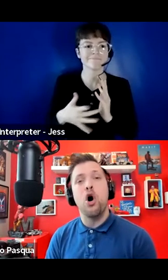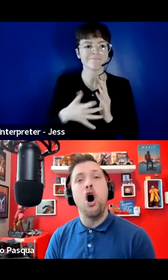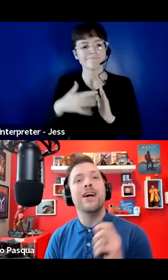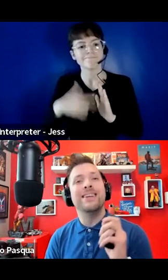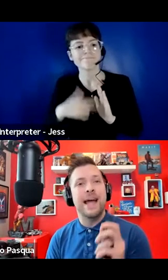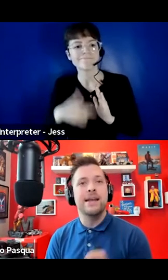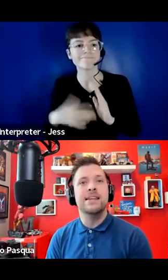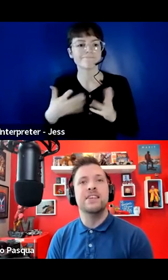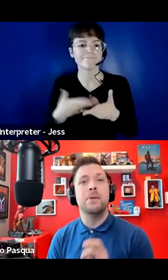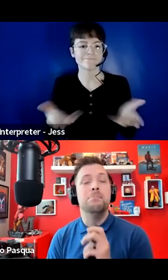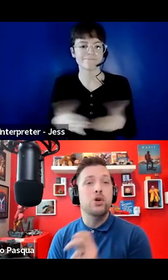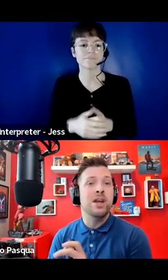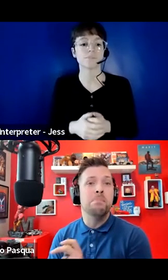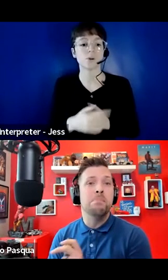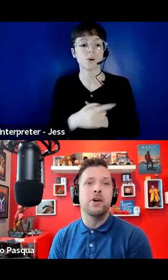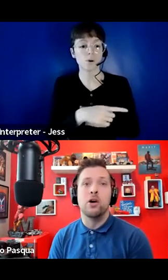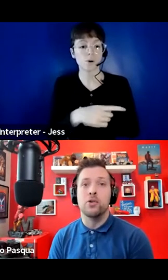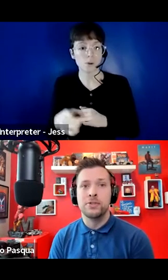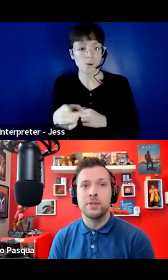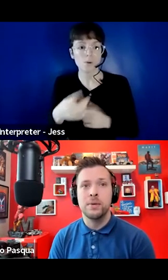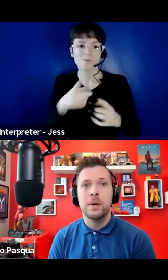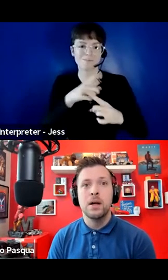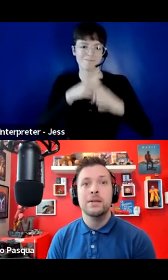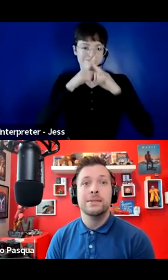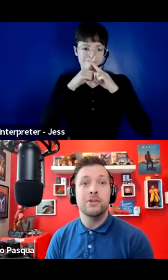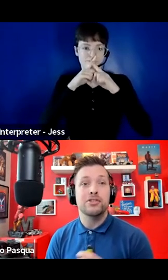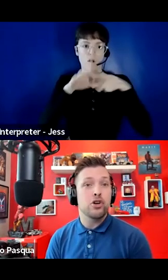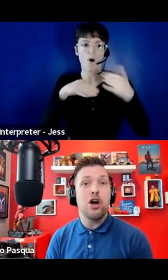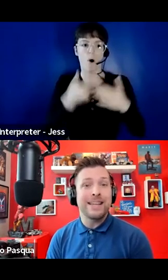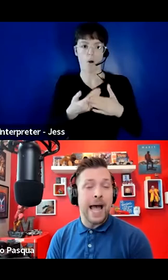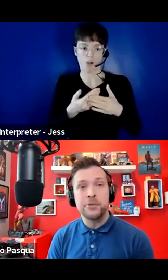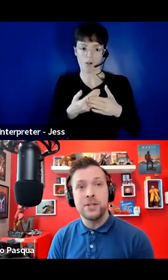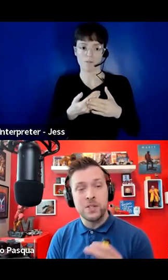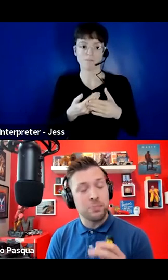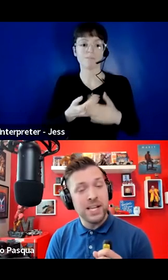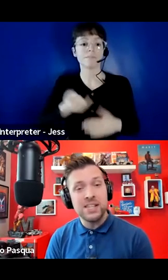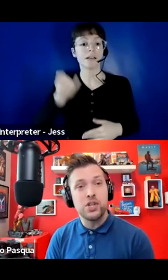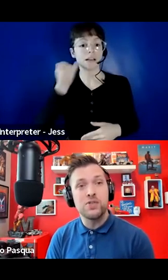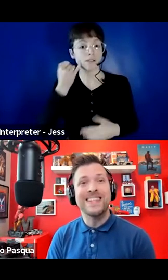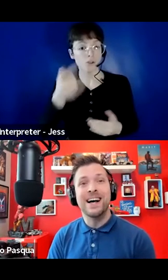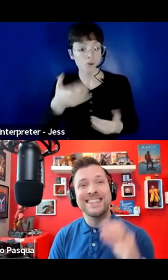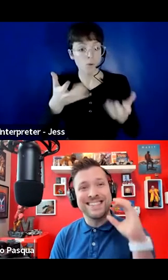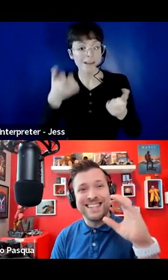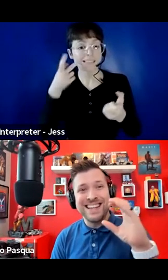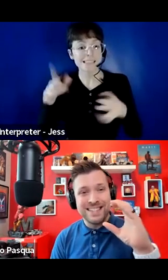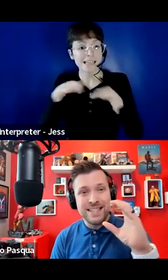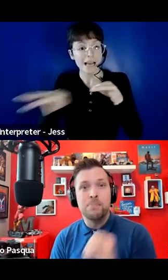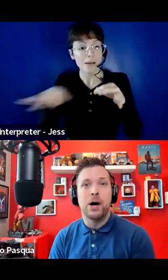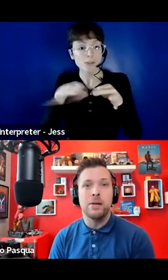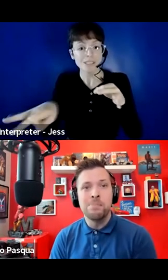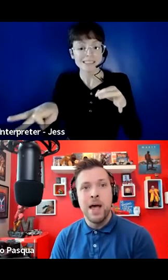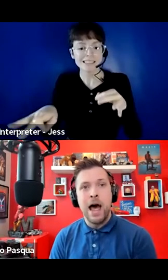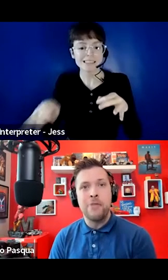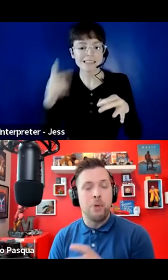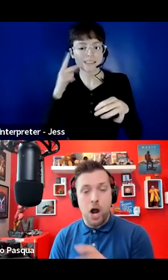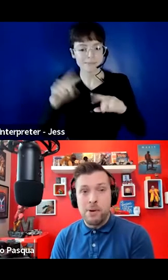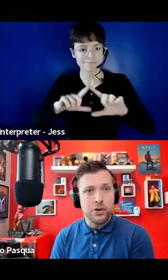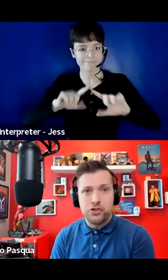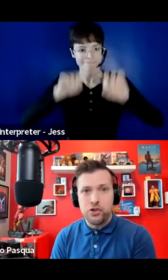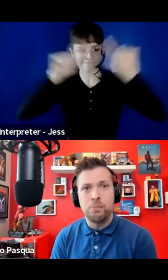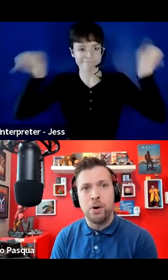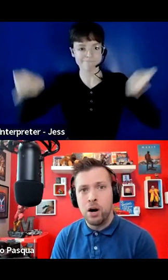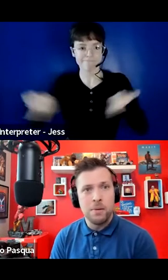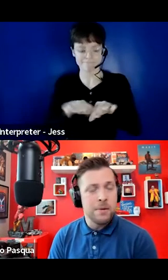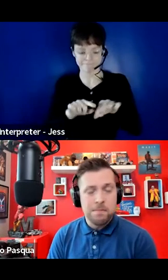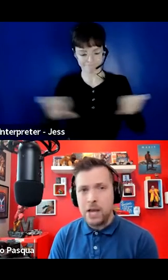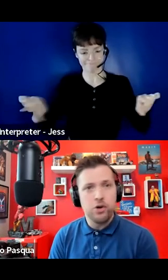So all attendees have been muted by the host. Now, to turn on captions, please use the CC button at the bottom of